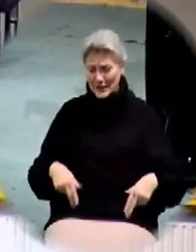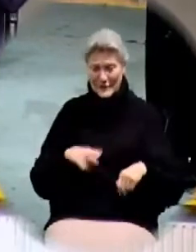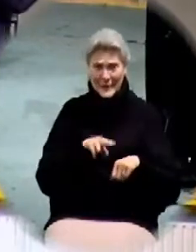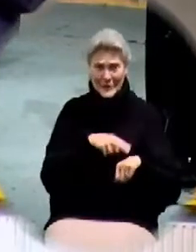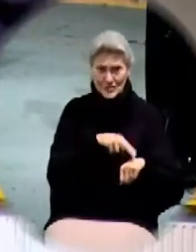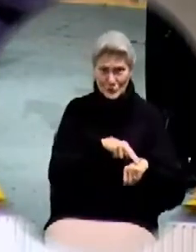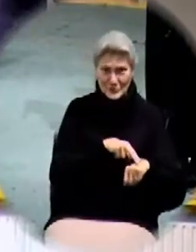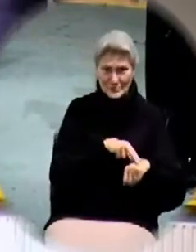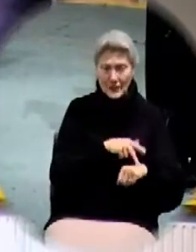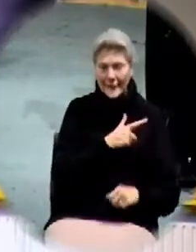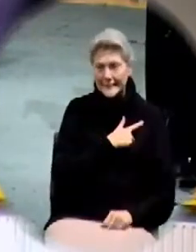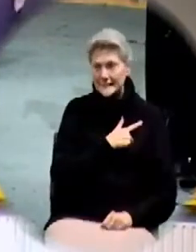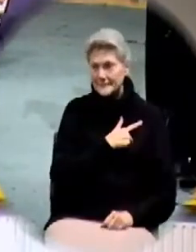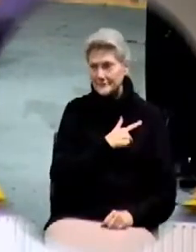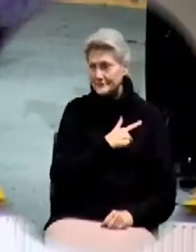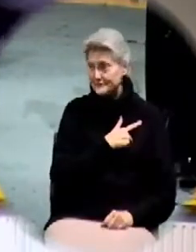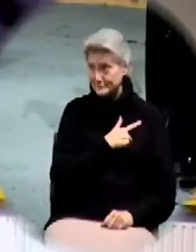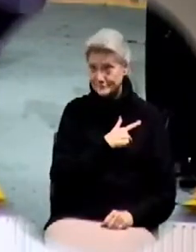Sorry.